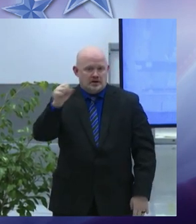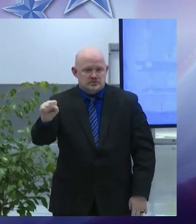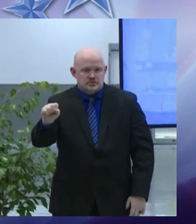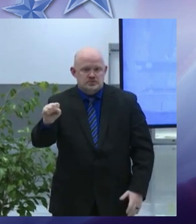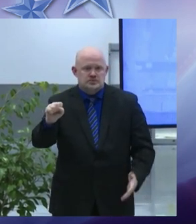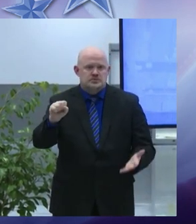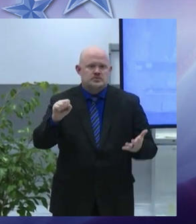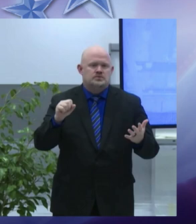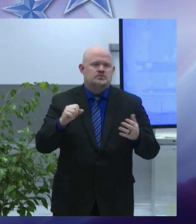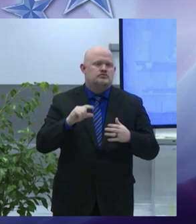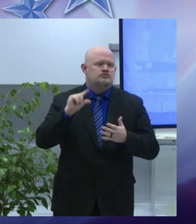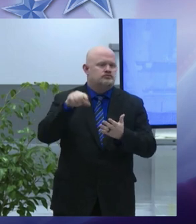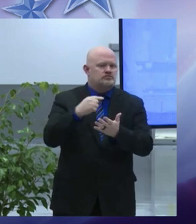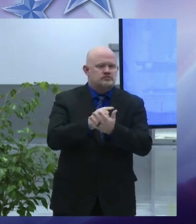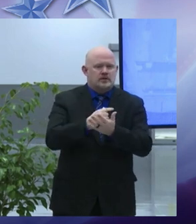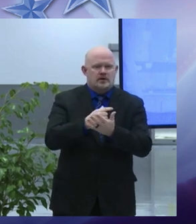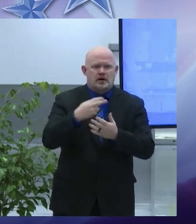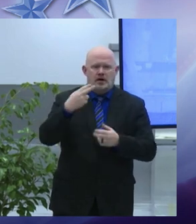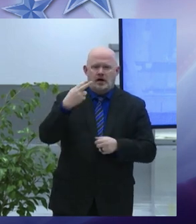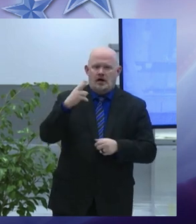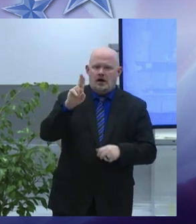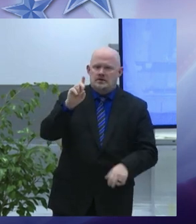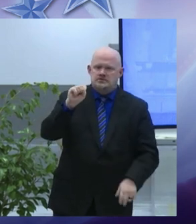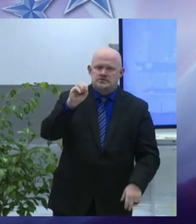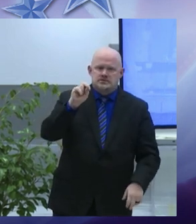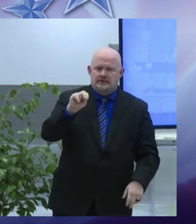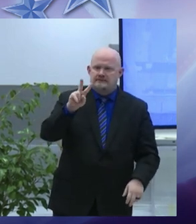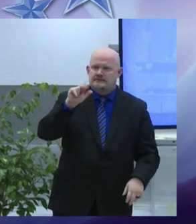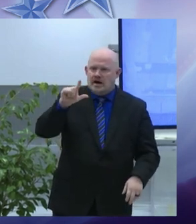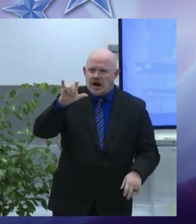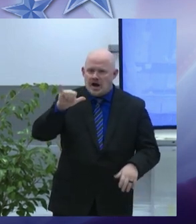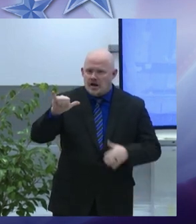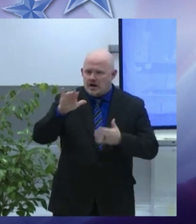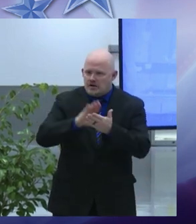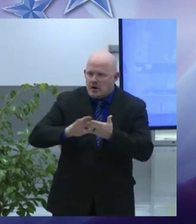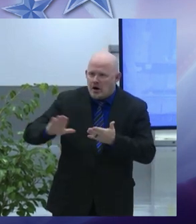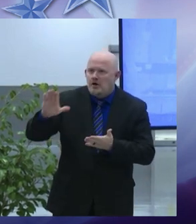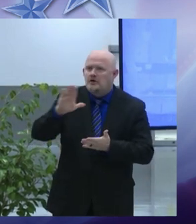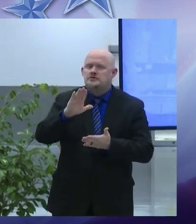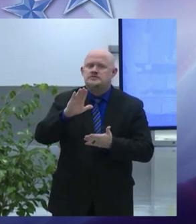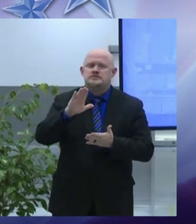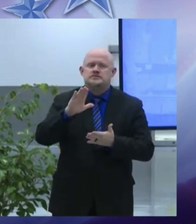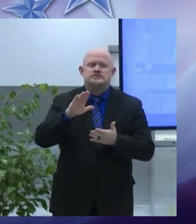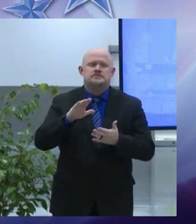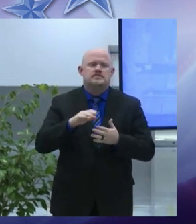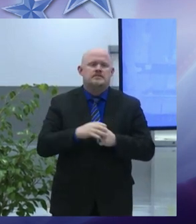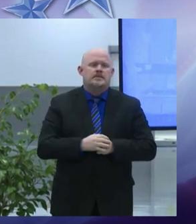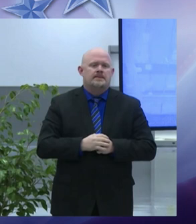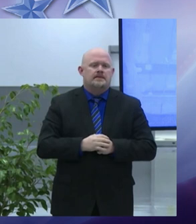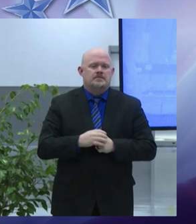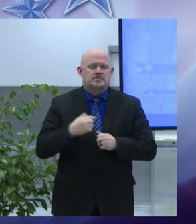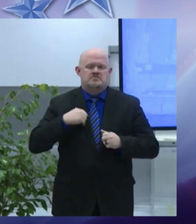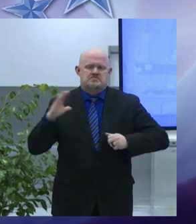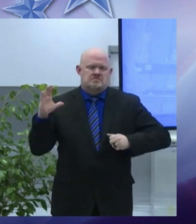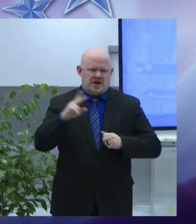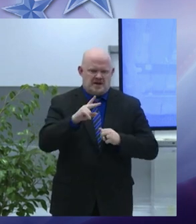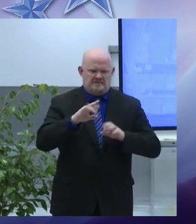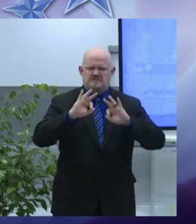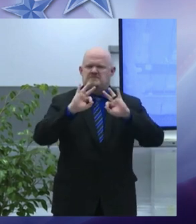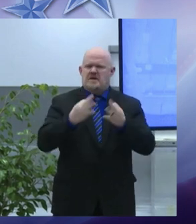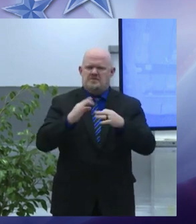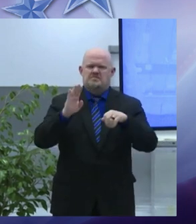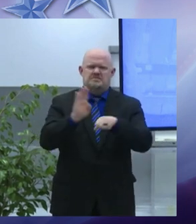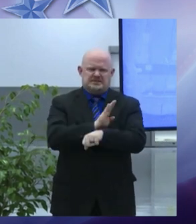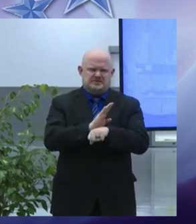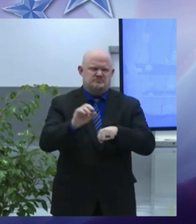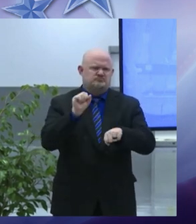College then later coming back to Syracuse to work in my family's business gathers funeral services which is located on the city's south side